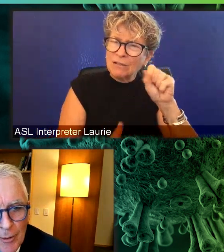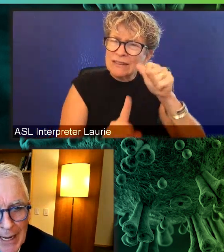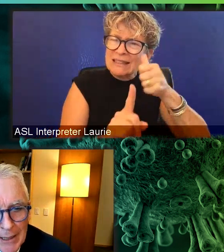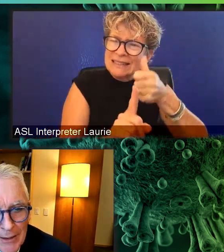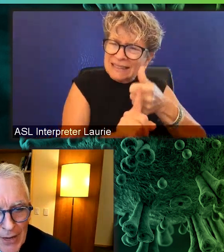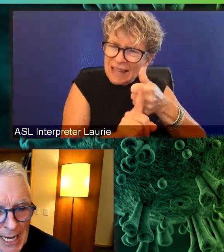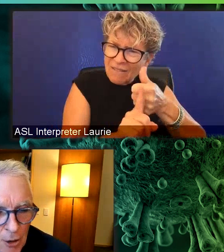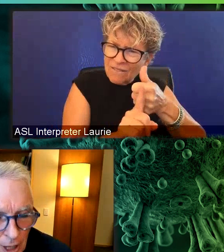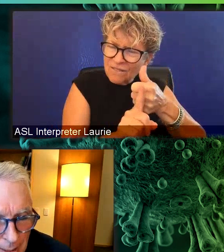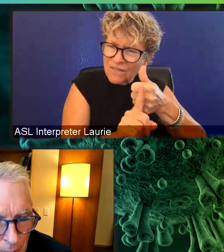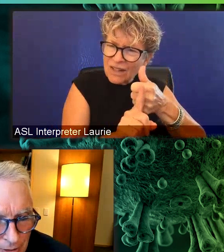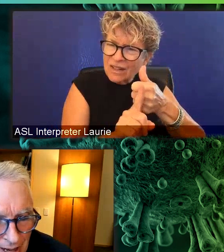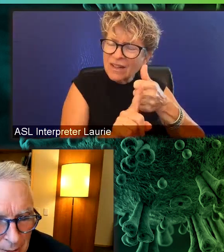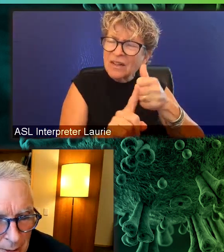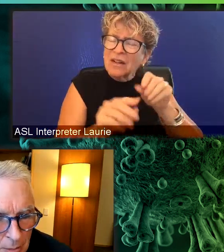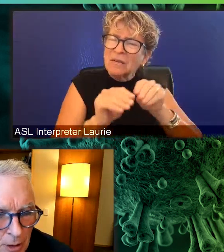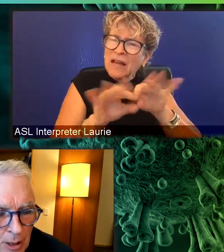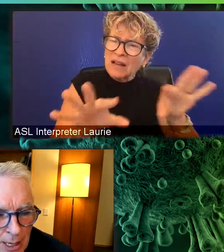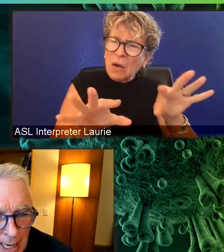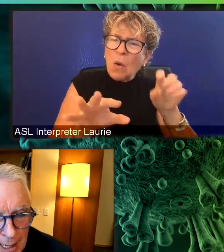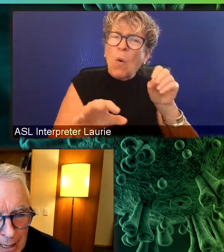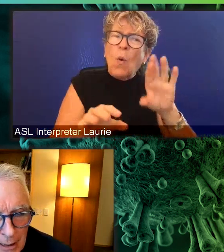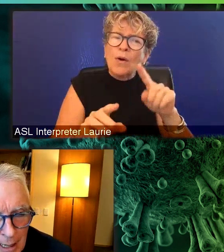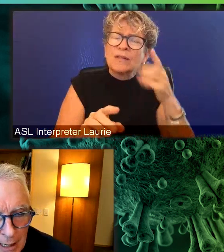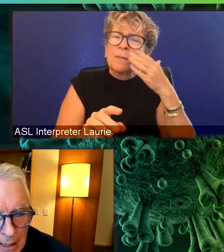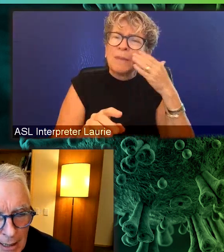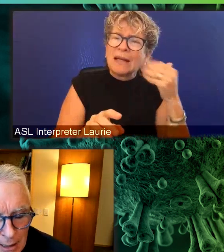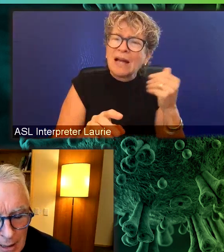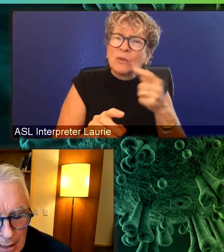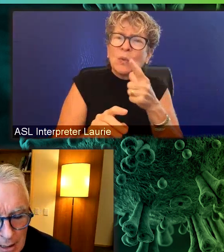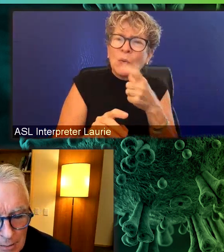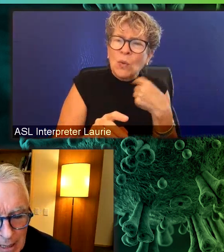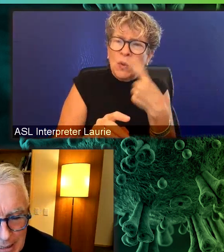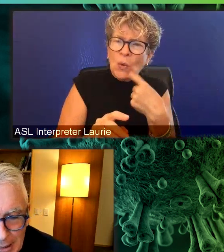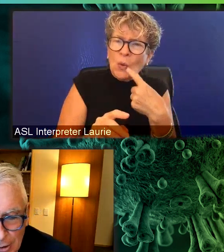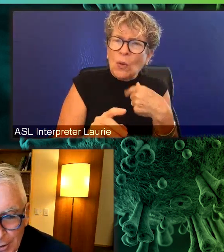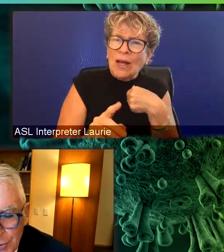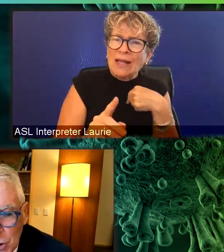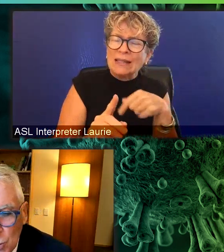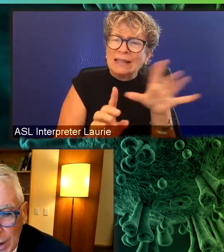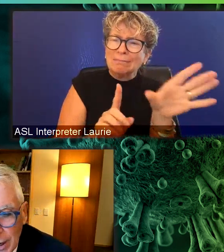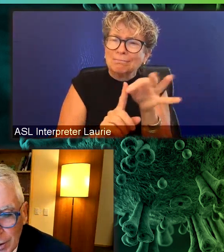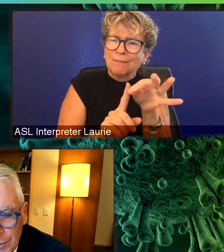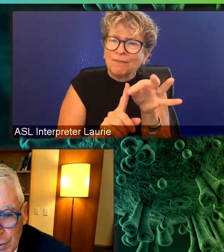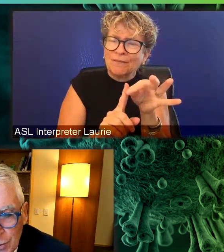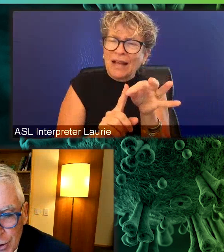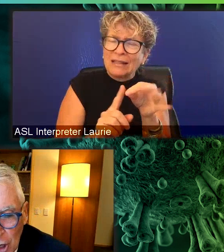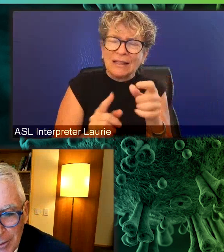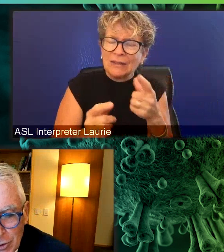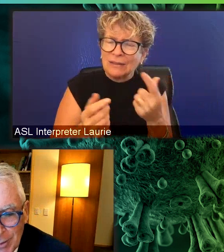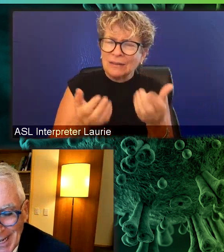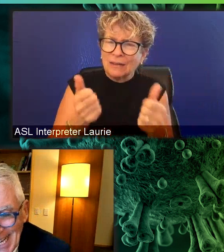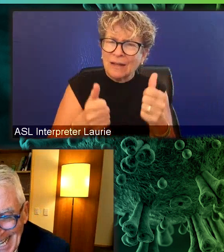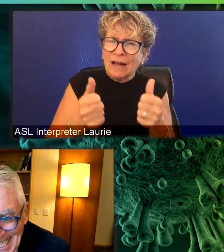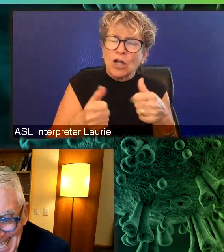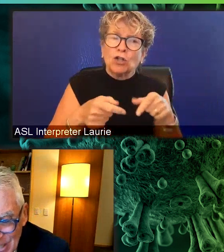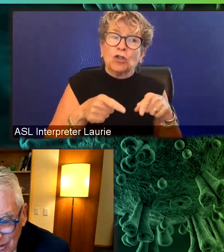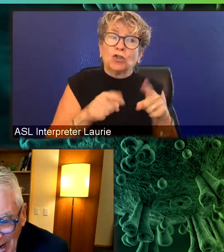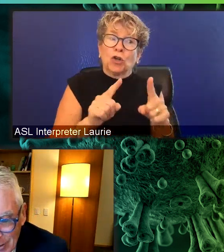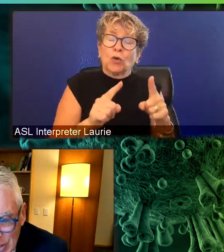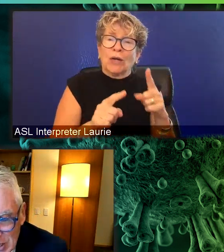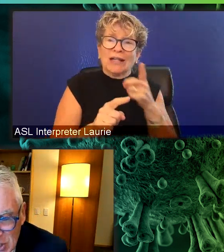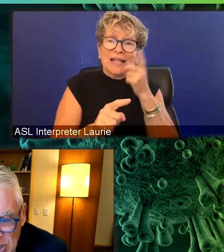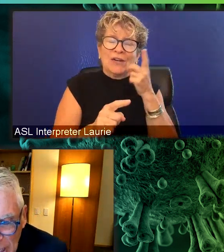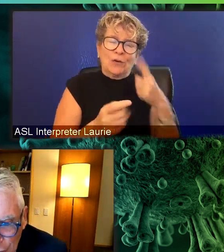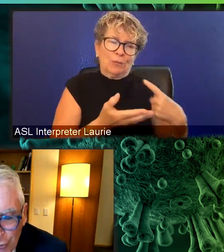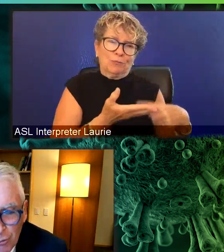that's dramatically different? I had an argument with a family member at a, at a, uh, uh, at a dinner where the argument was about, is this